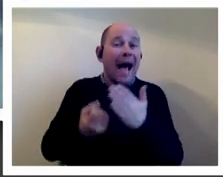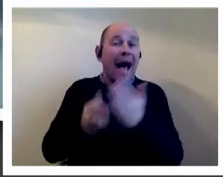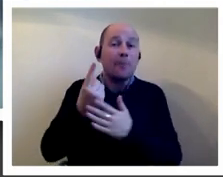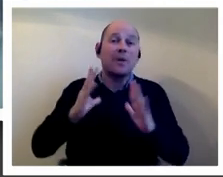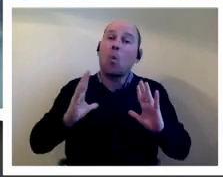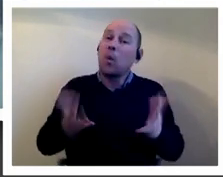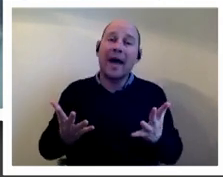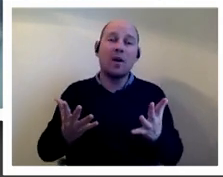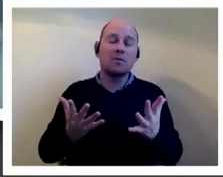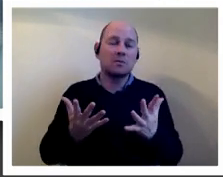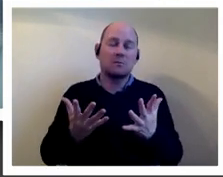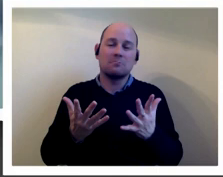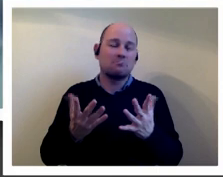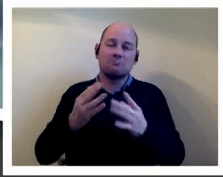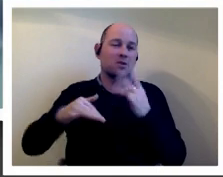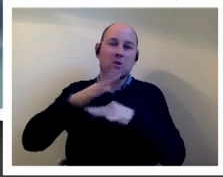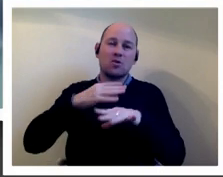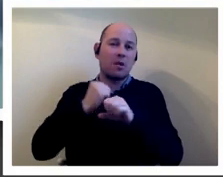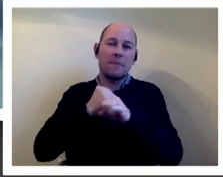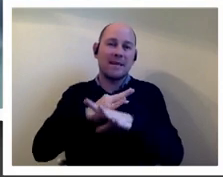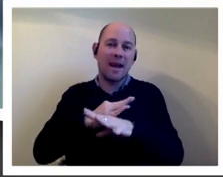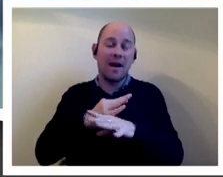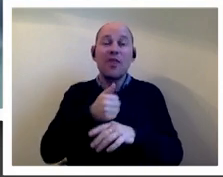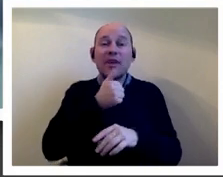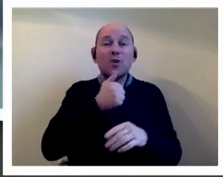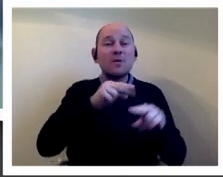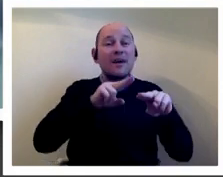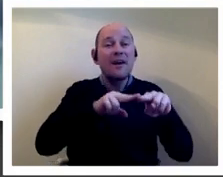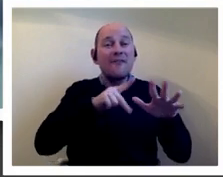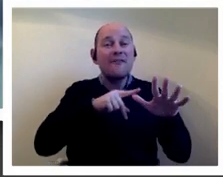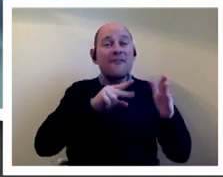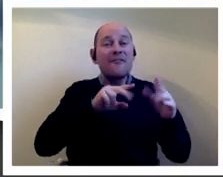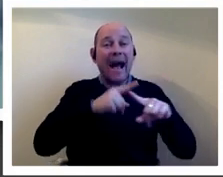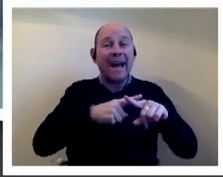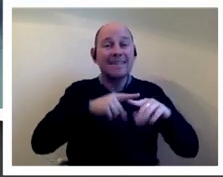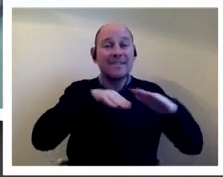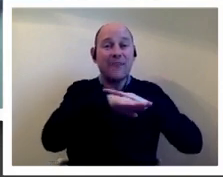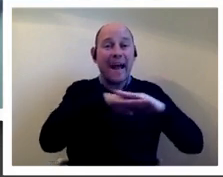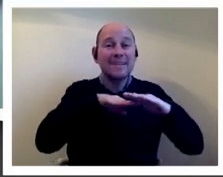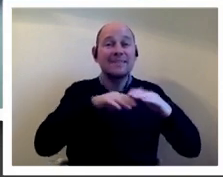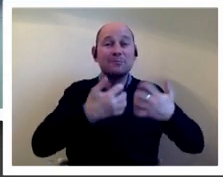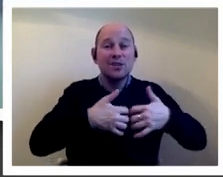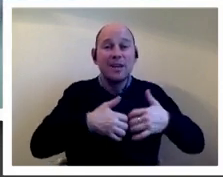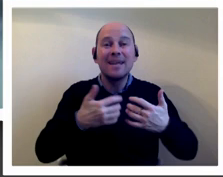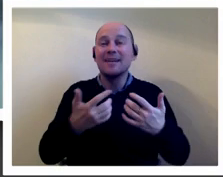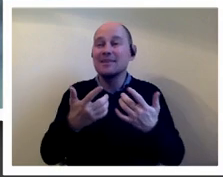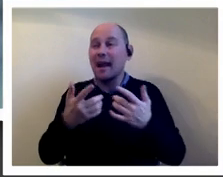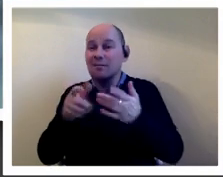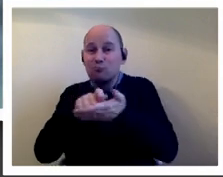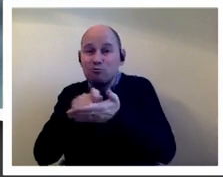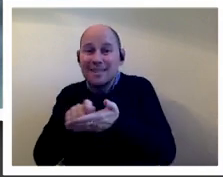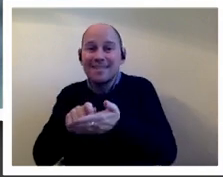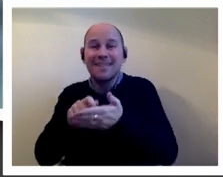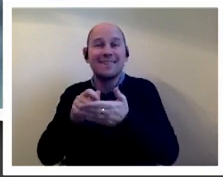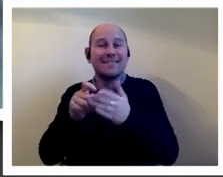um you know people use their fax machines things like that to get to get marches organized and their philo faxes um and you know and considering